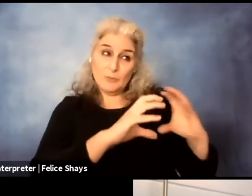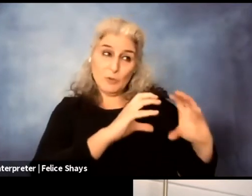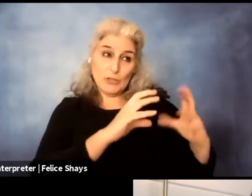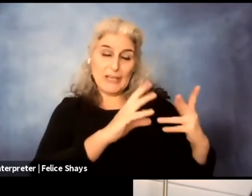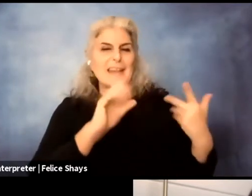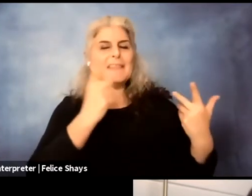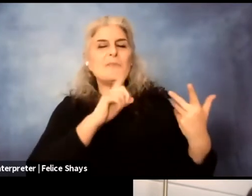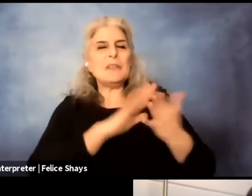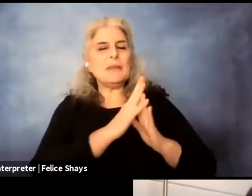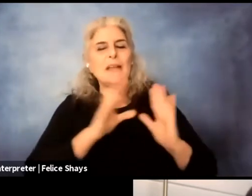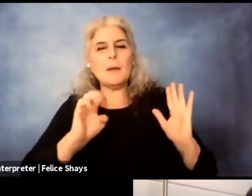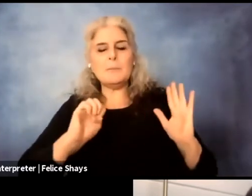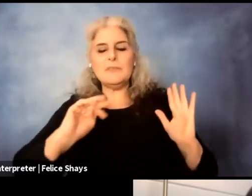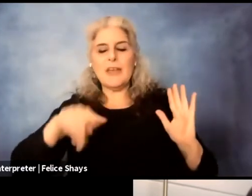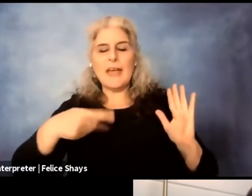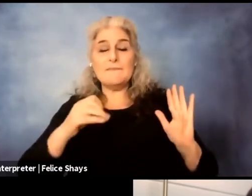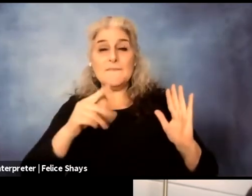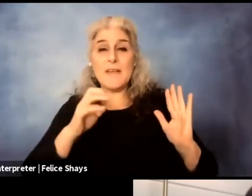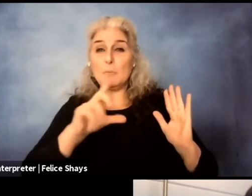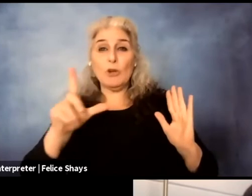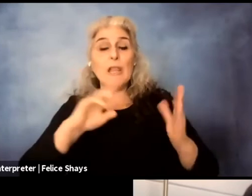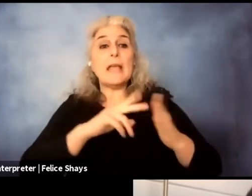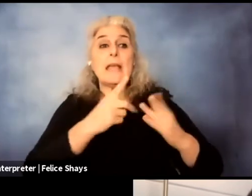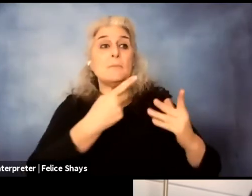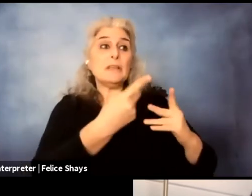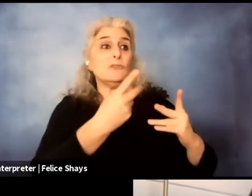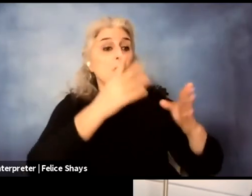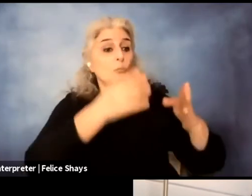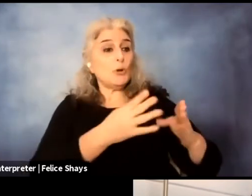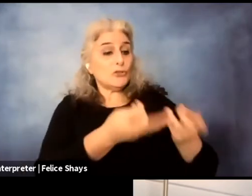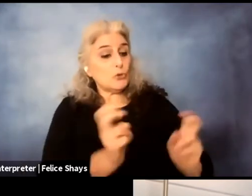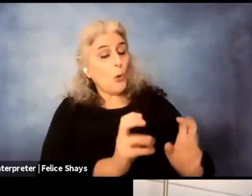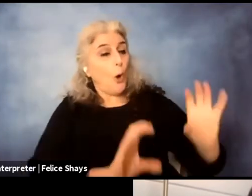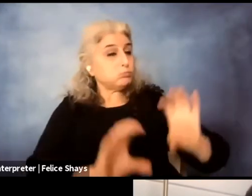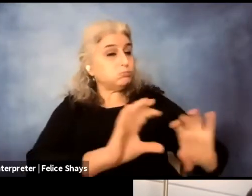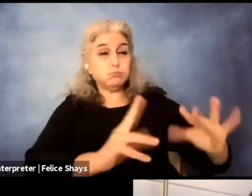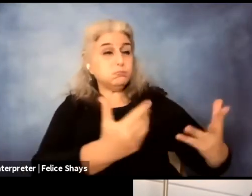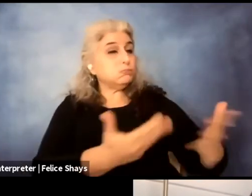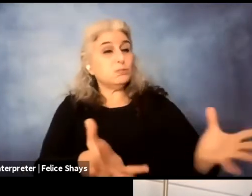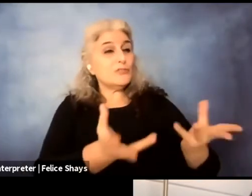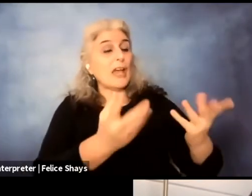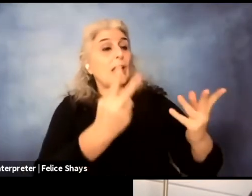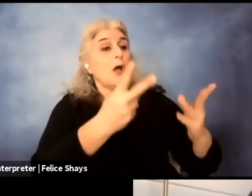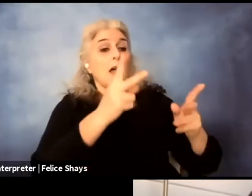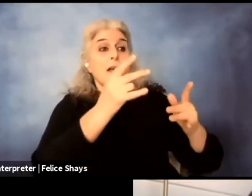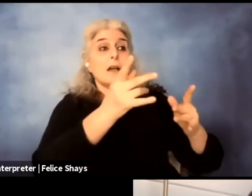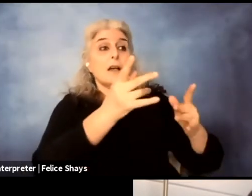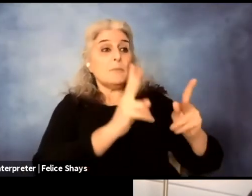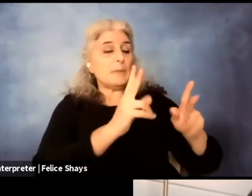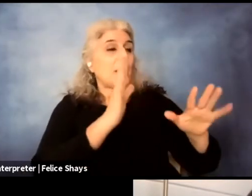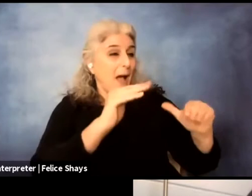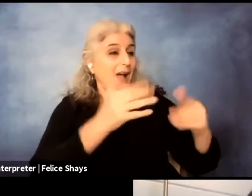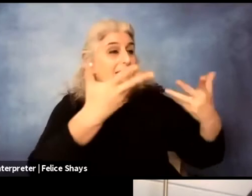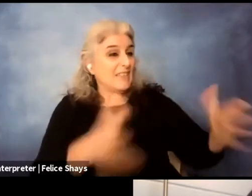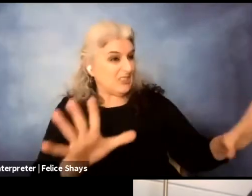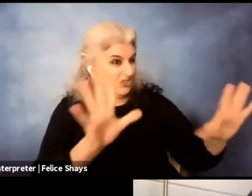inside the session will leave, closes their browser, um, all the messages disappear because the messages are communicated from